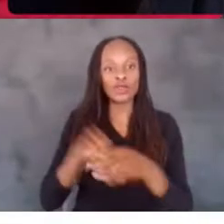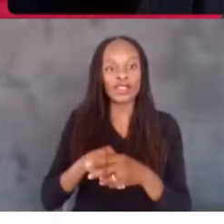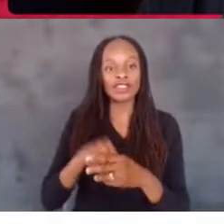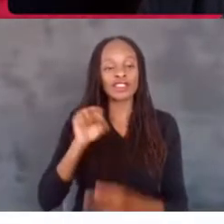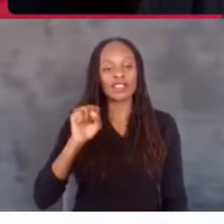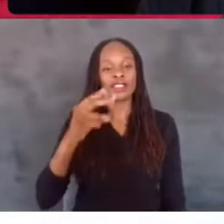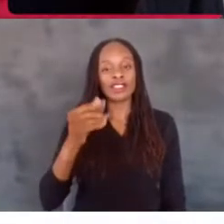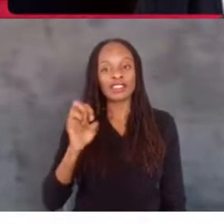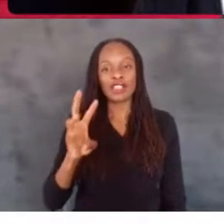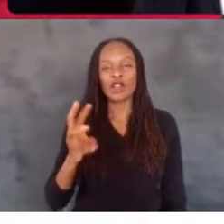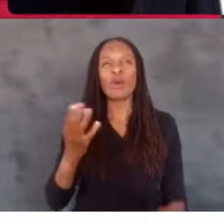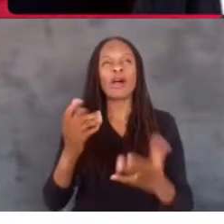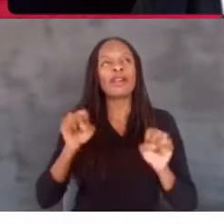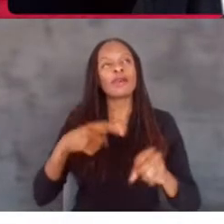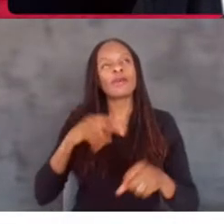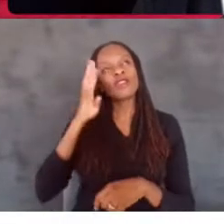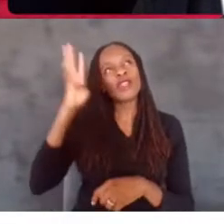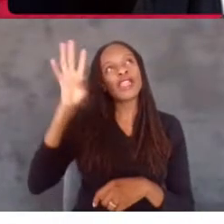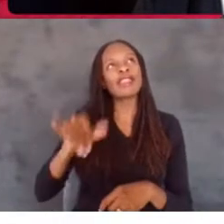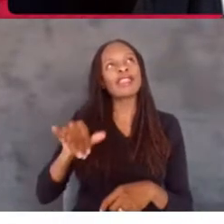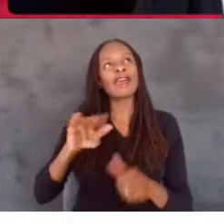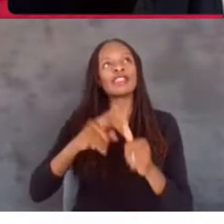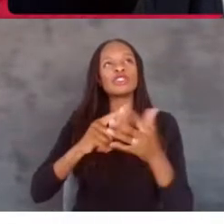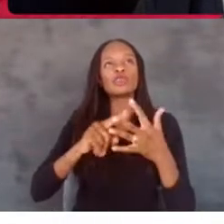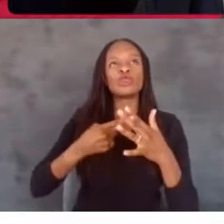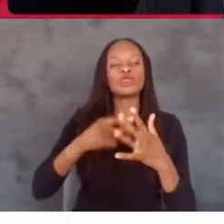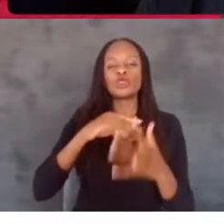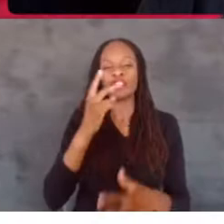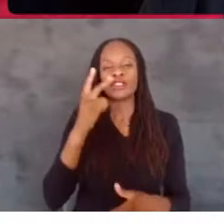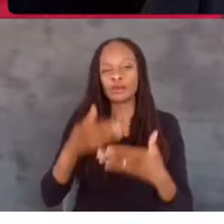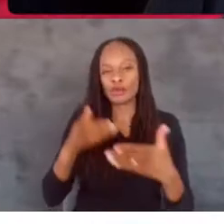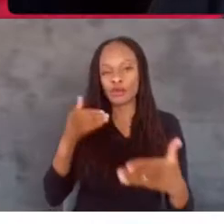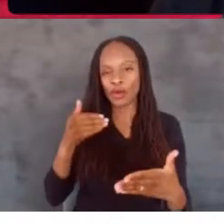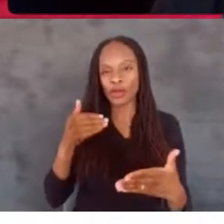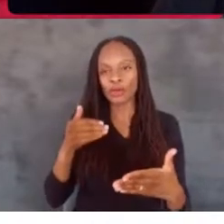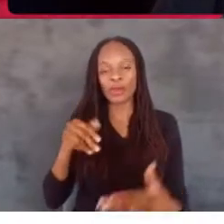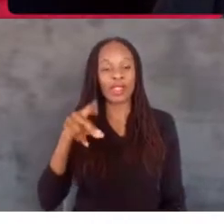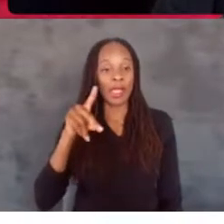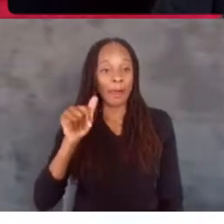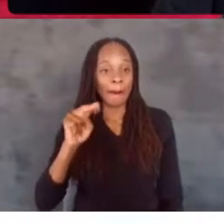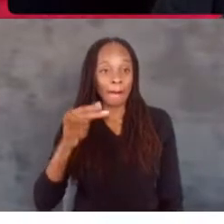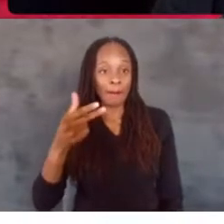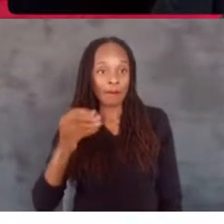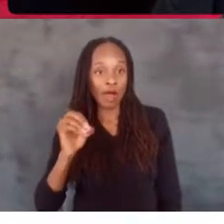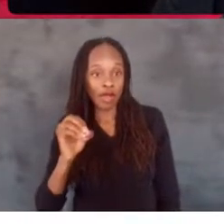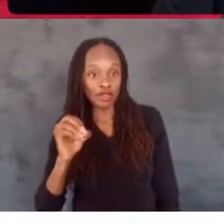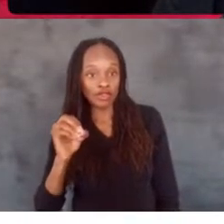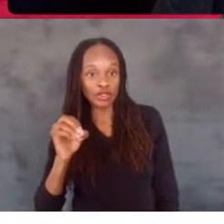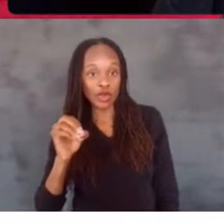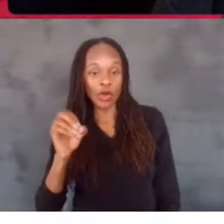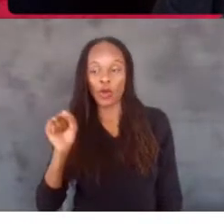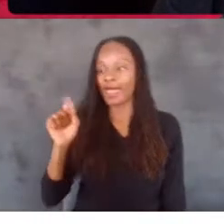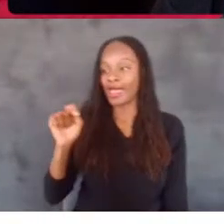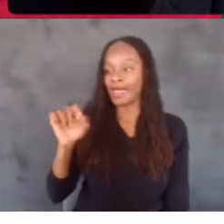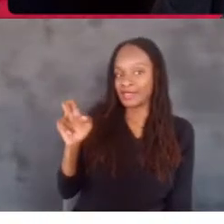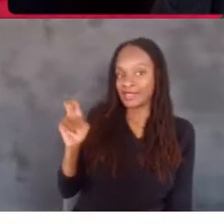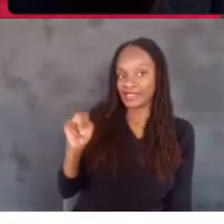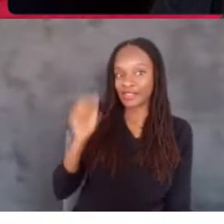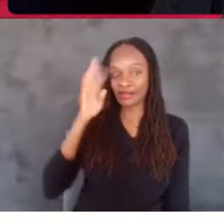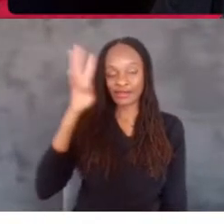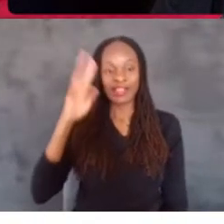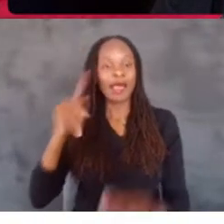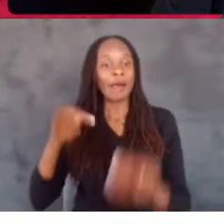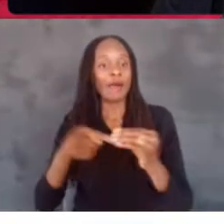we come up with that's original and never been seen before? And Poncho and Steven came up with the idea of Dwarpho